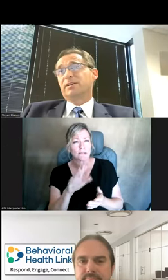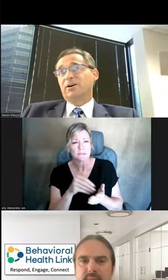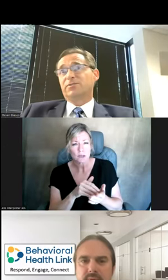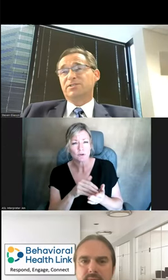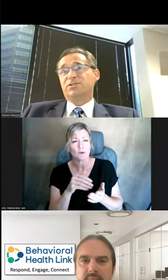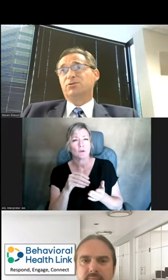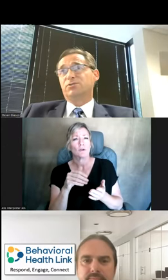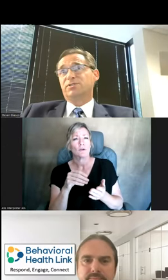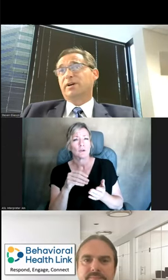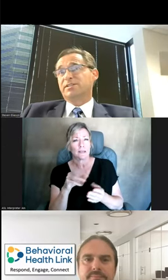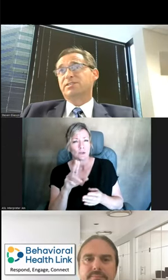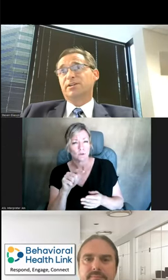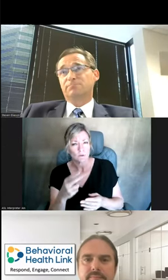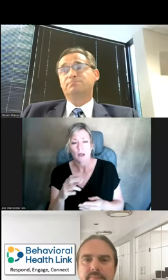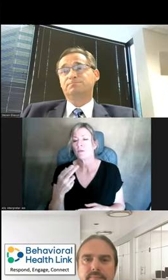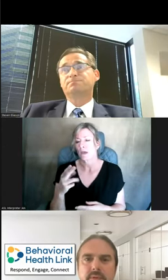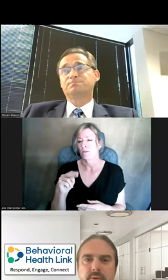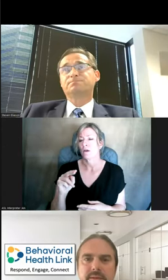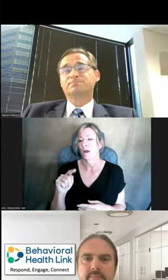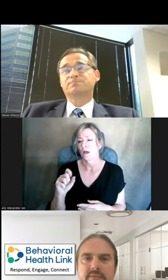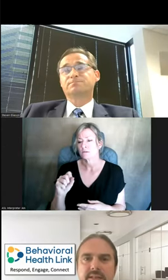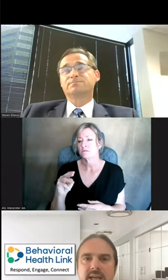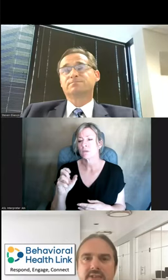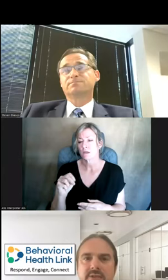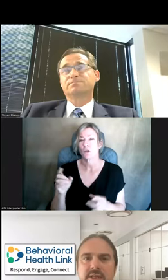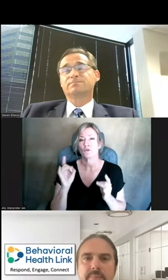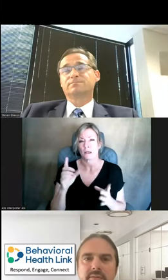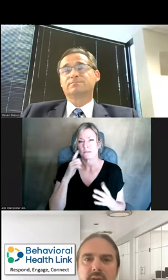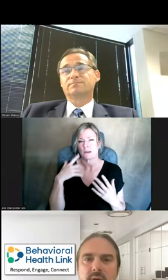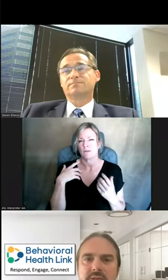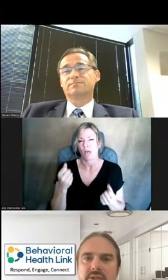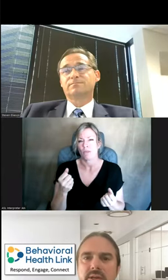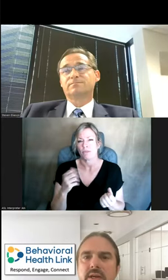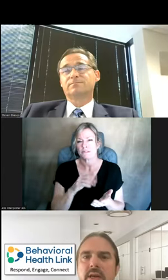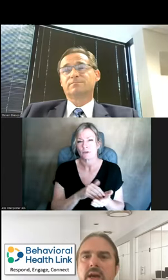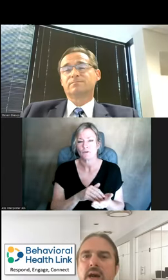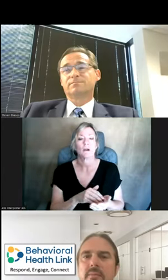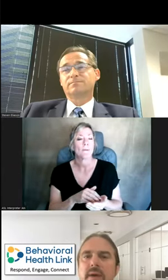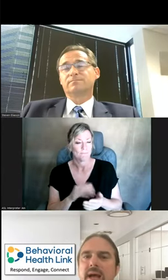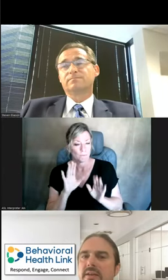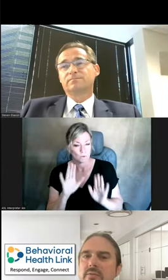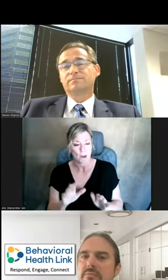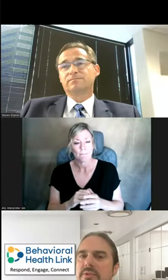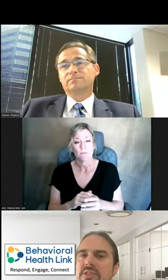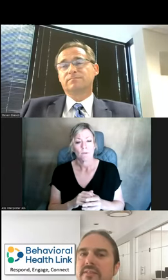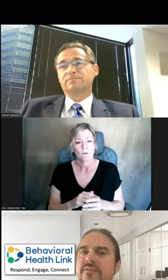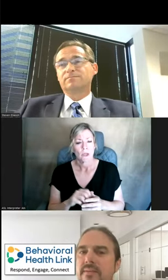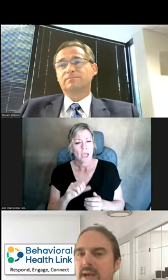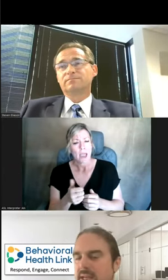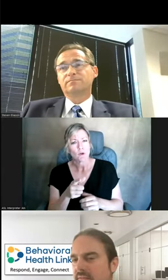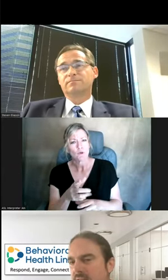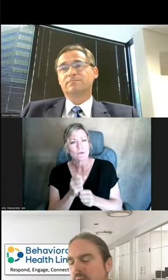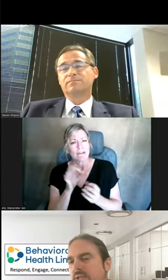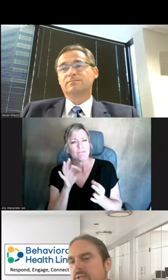the Huntsman Mental Health Institute's crisis center. Right. Fantastic. There's a couple of other questions here. How do you receive